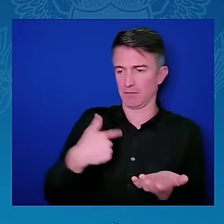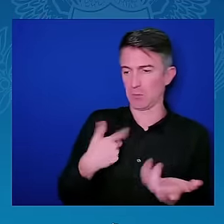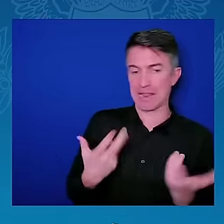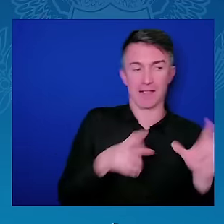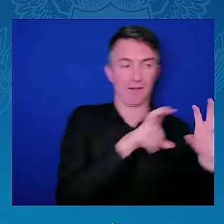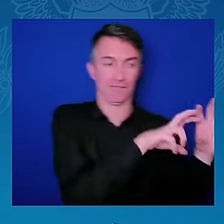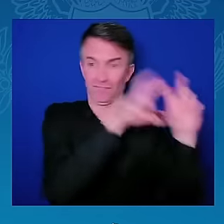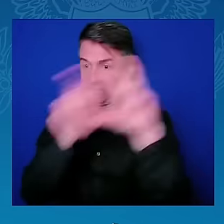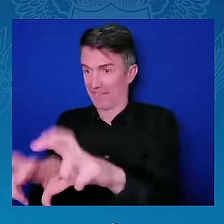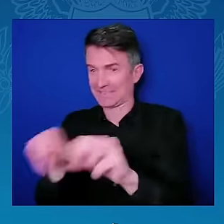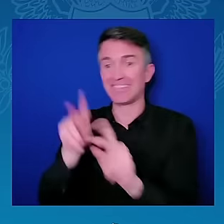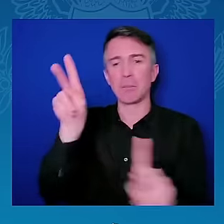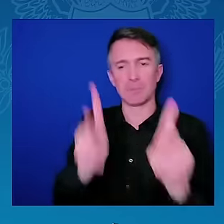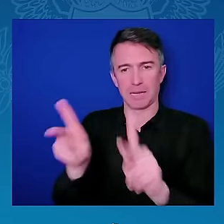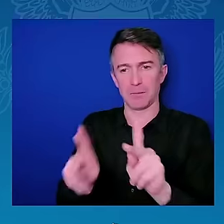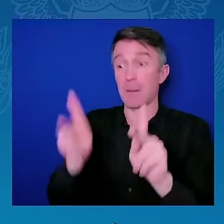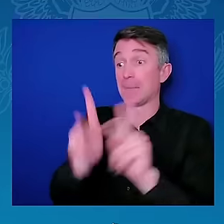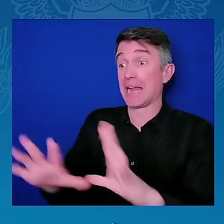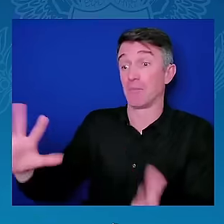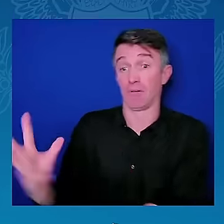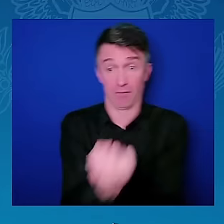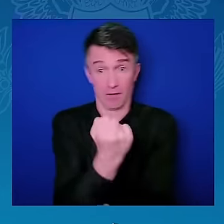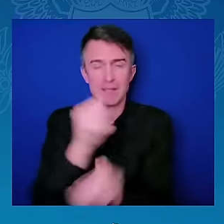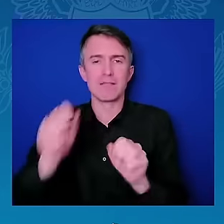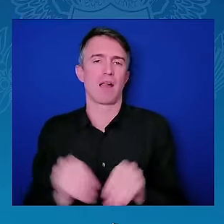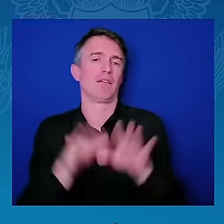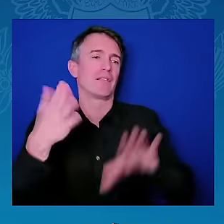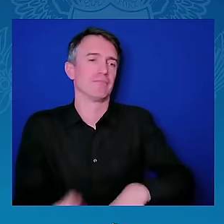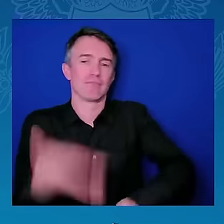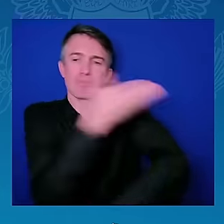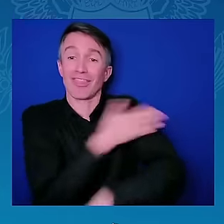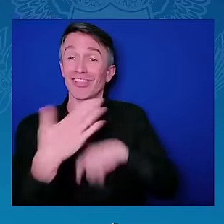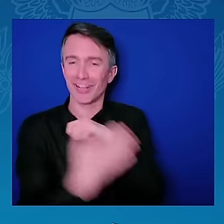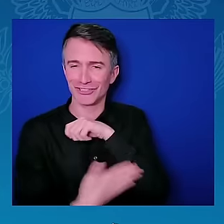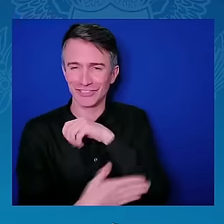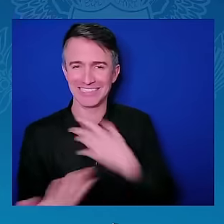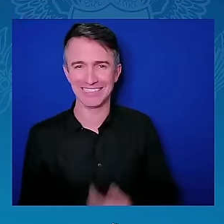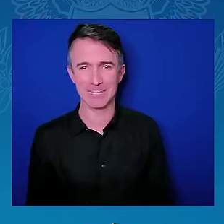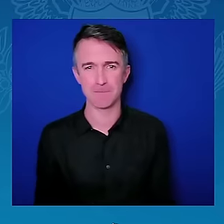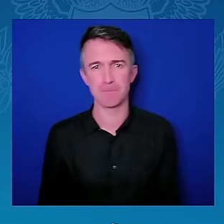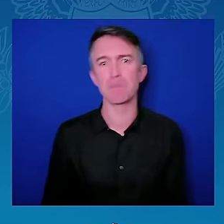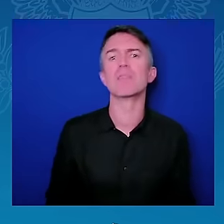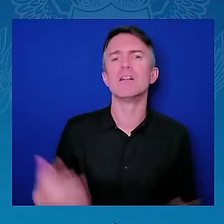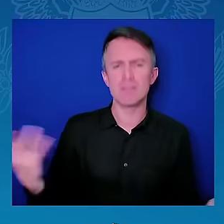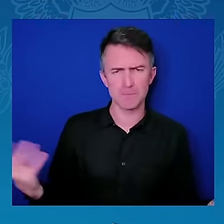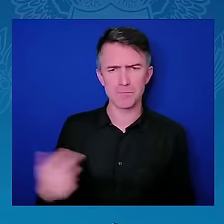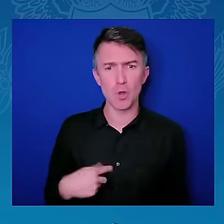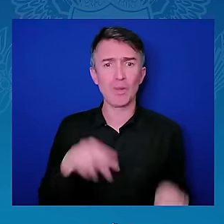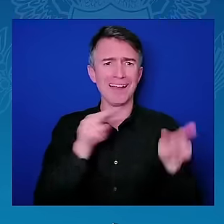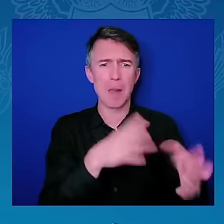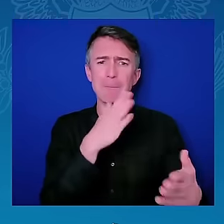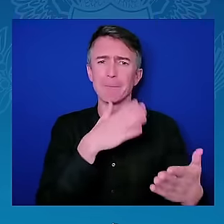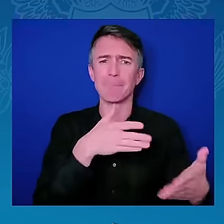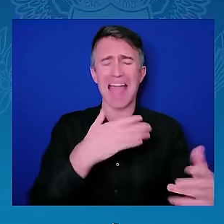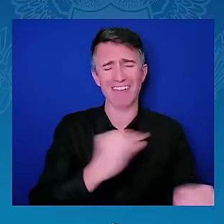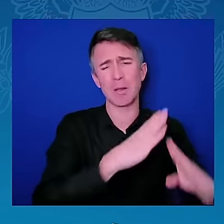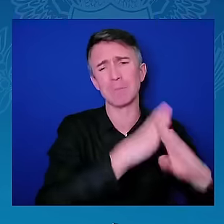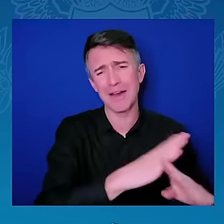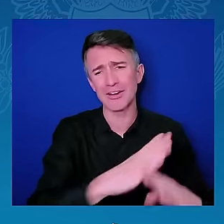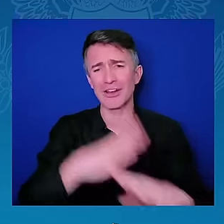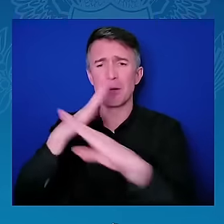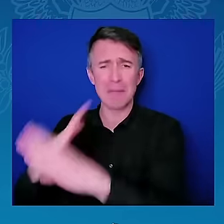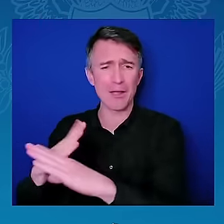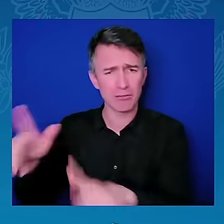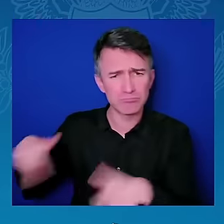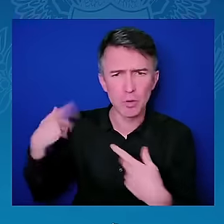engagement to make sure that Africa is not unfairly profiled as a risky continent and thereby